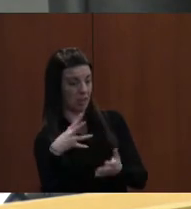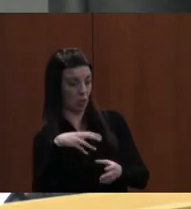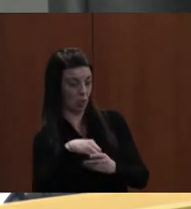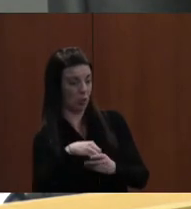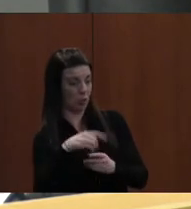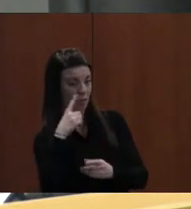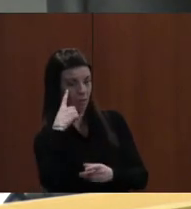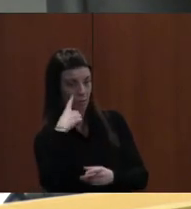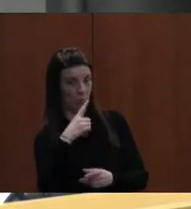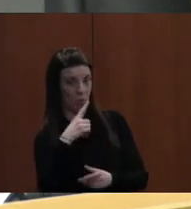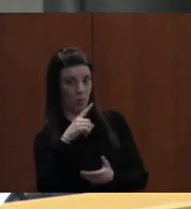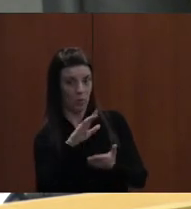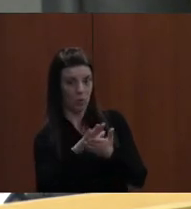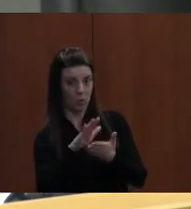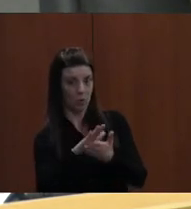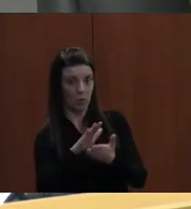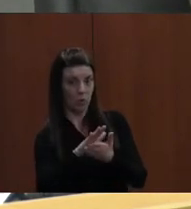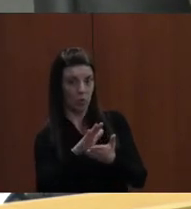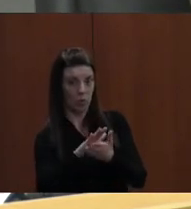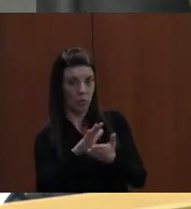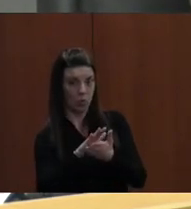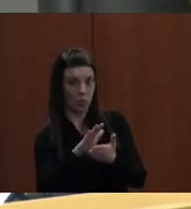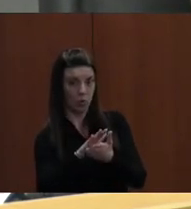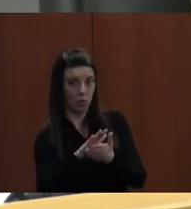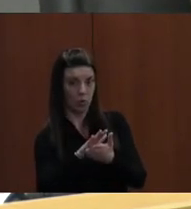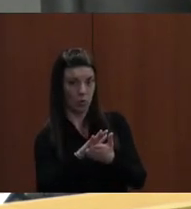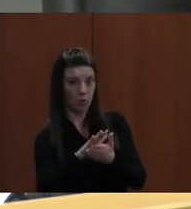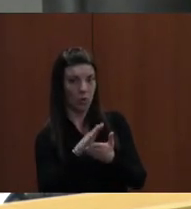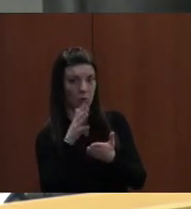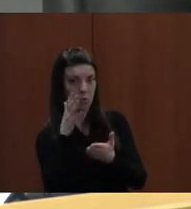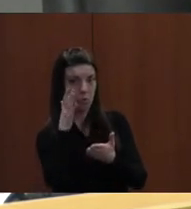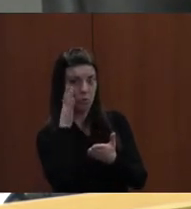We would do that by taking from somebody that has more than one counselor.